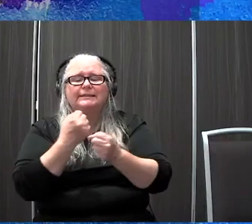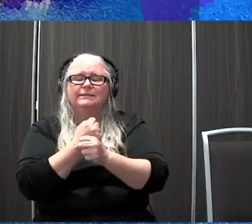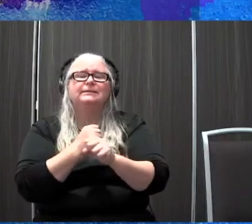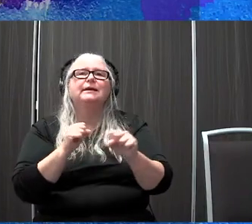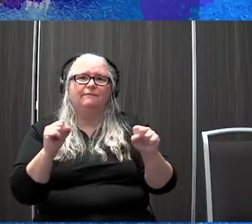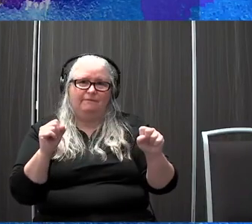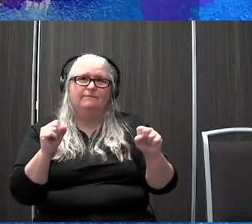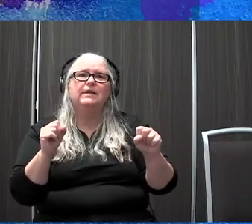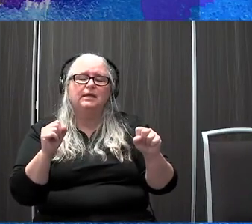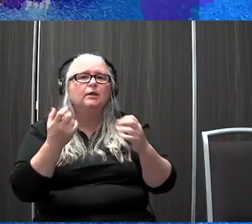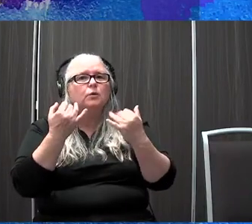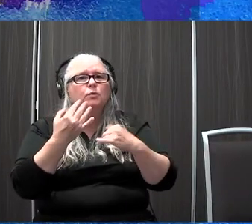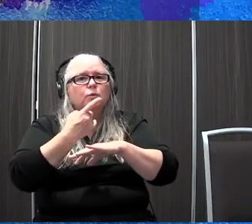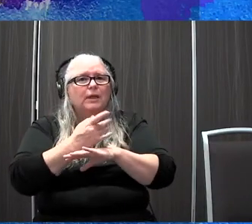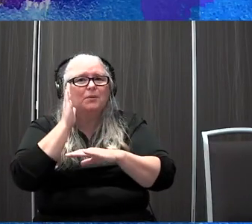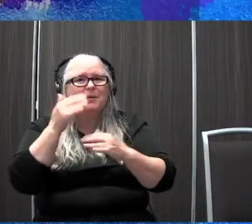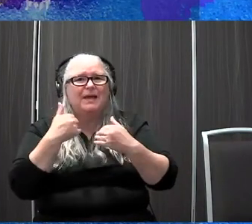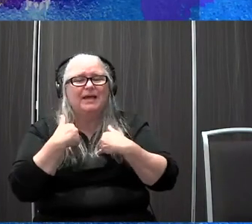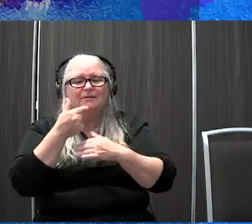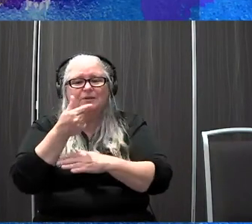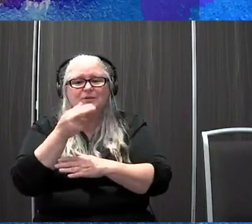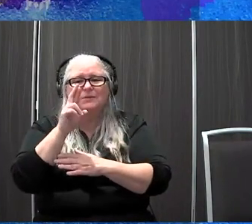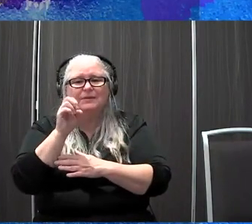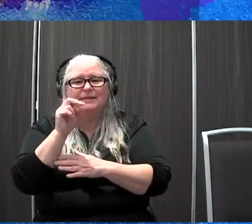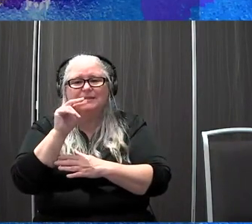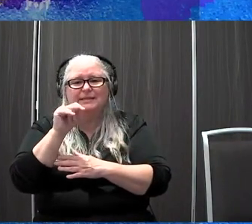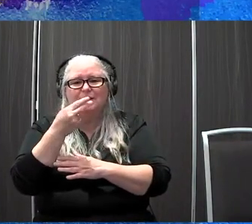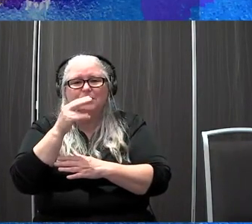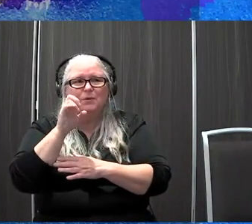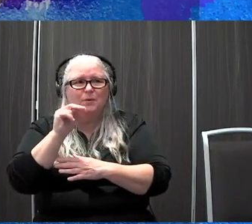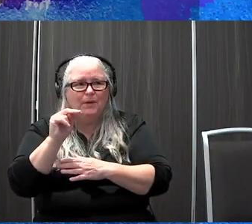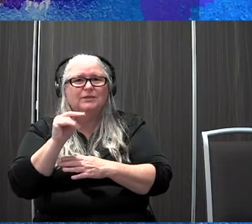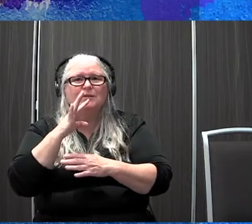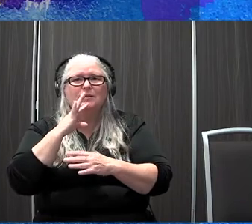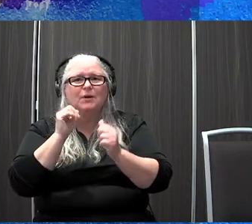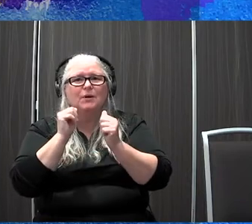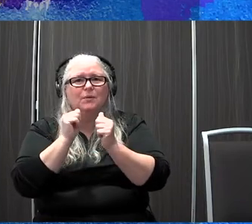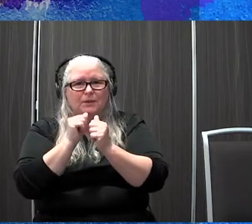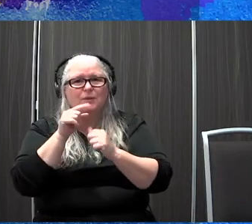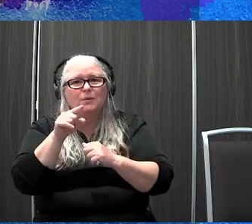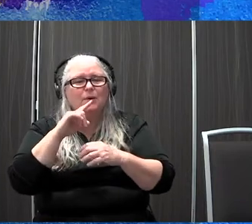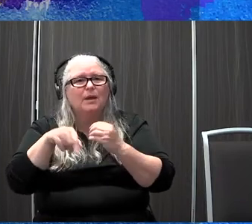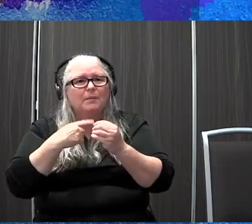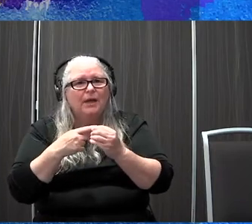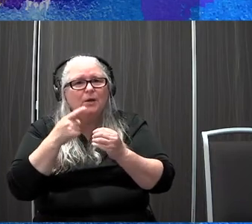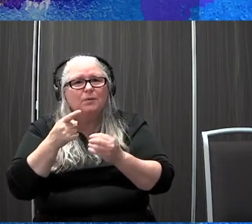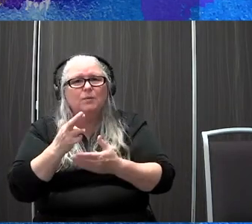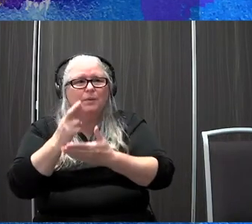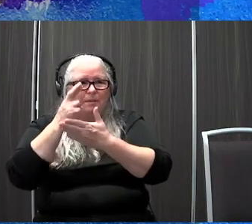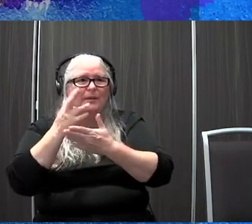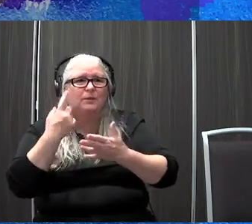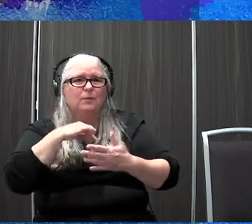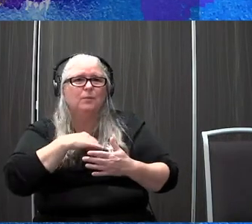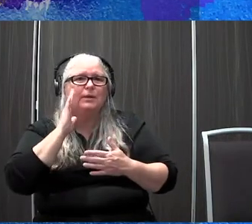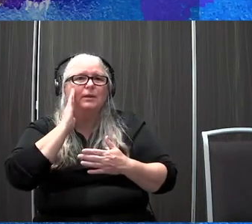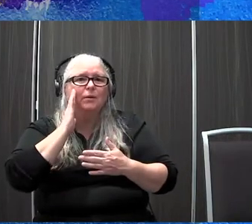today we're going to have Gretchen talk to you in a moment about the considerations we make when we recommend vestibular rehabilitation. So we're going to be